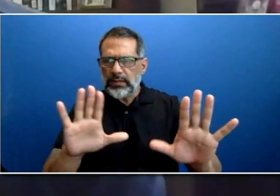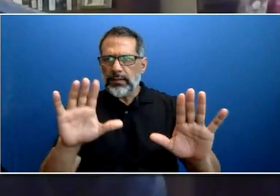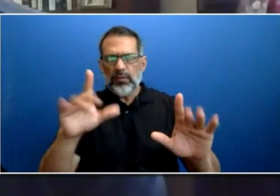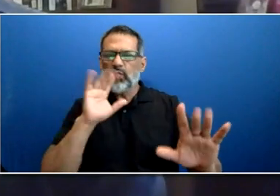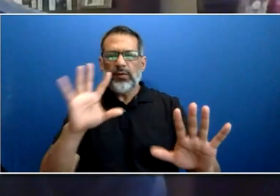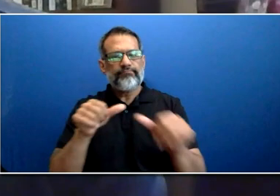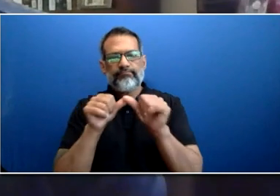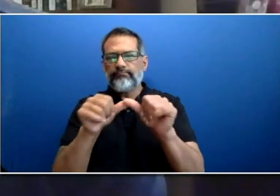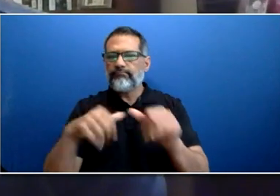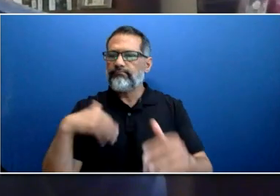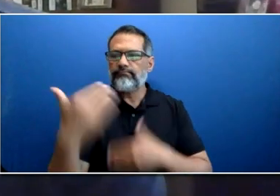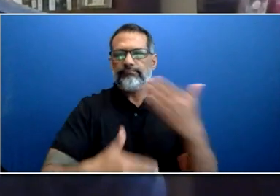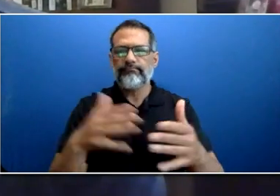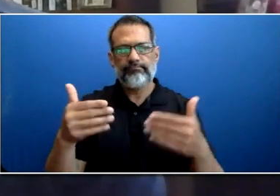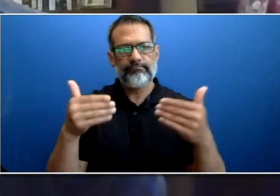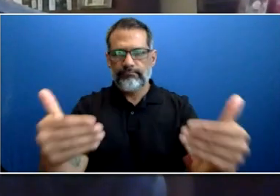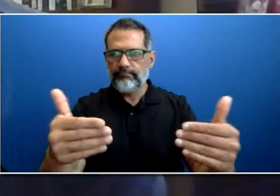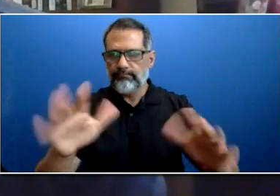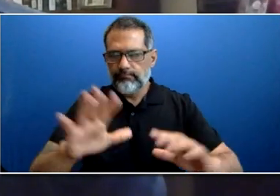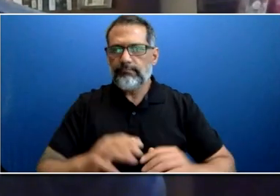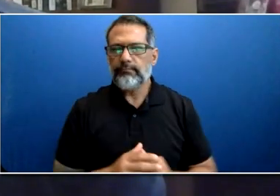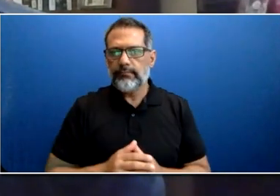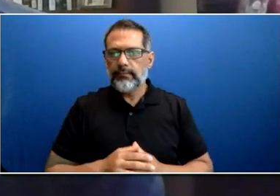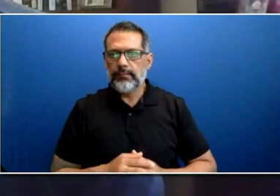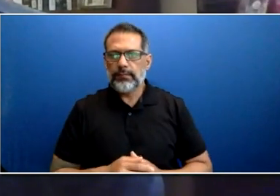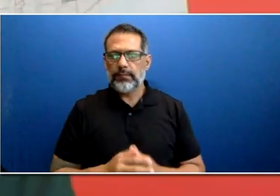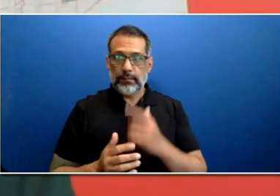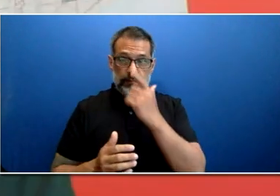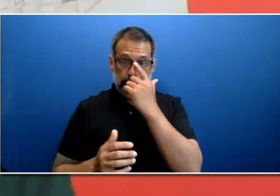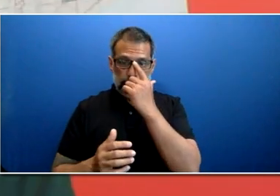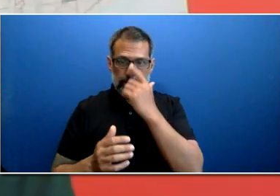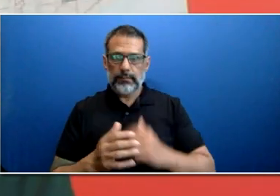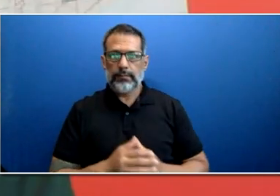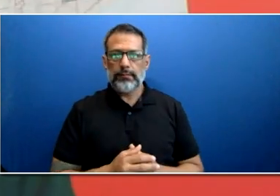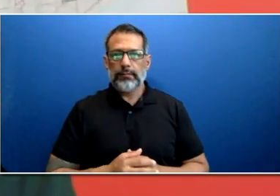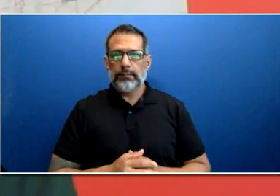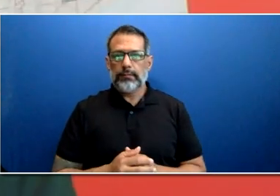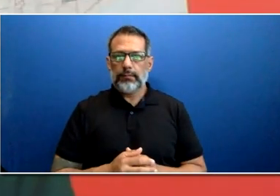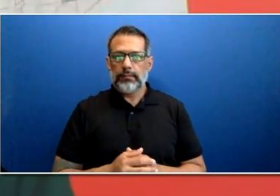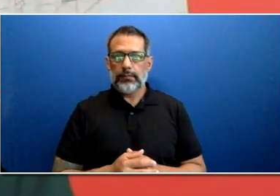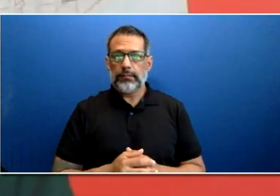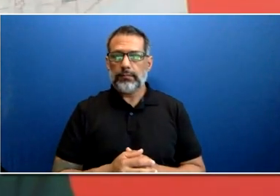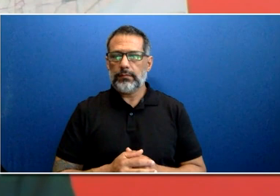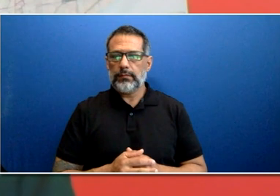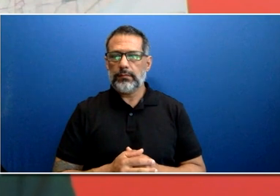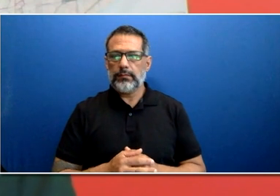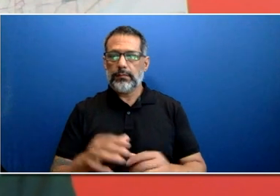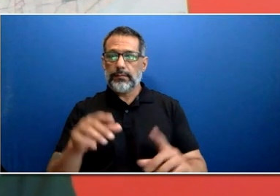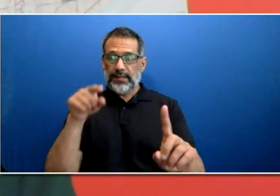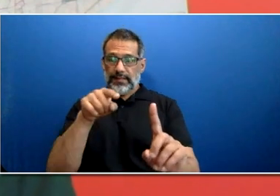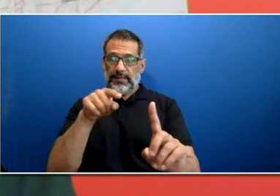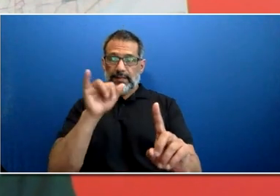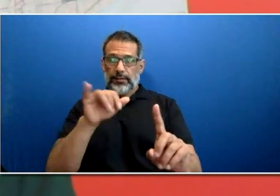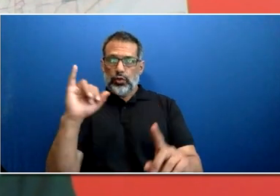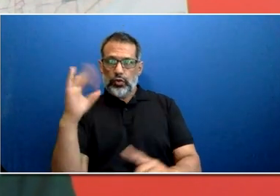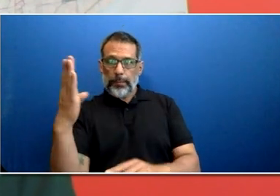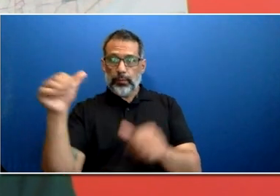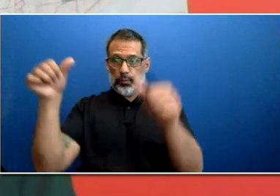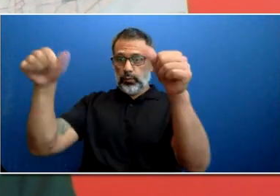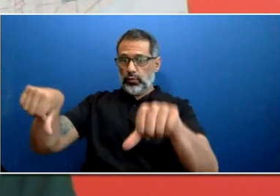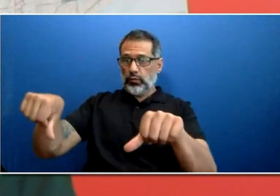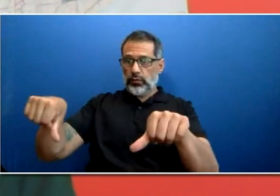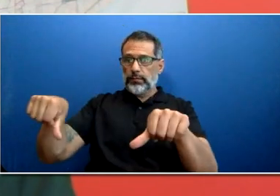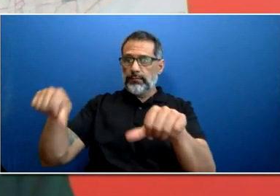So, when do you expect the job to be posted? I've applied in the past, can I reapply? Basso, can I